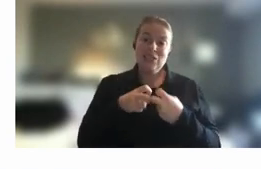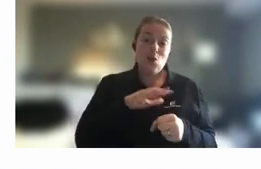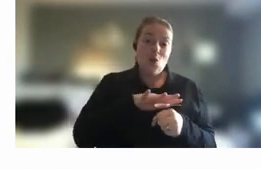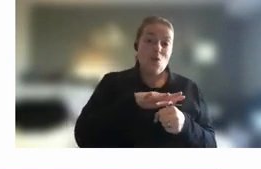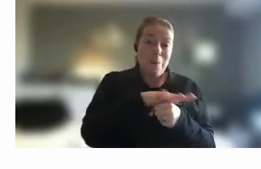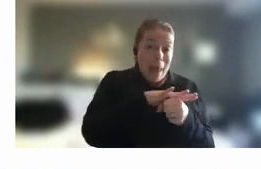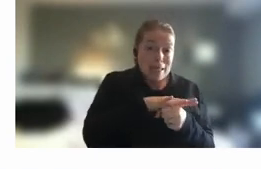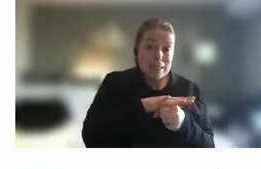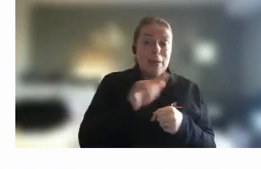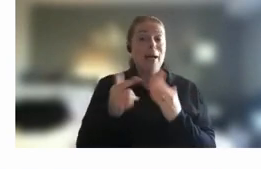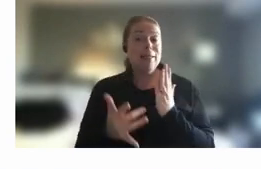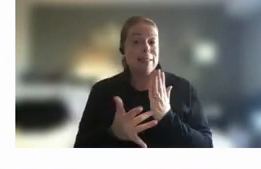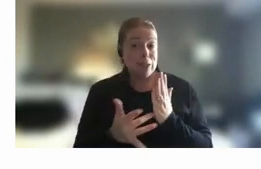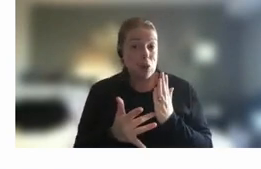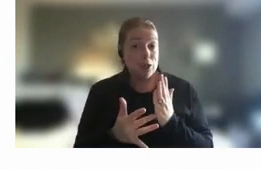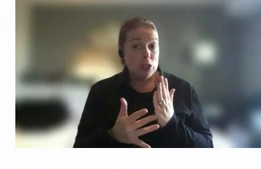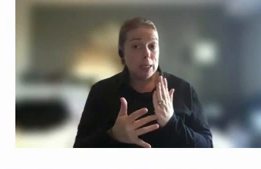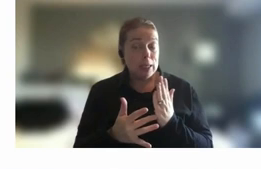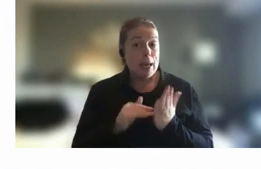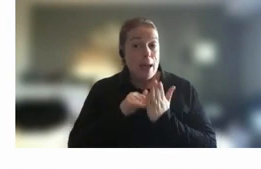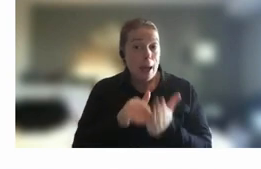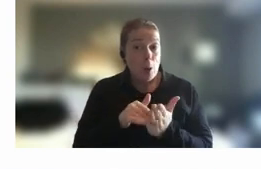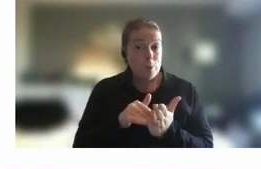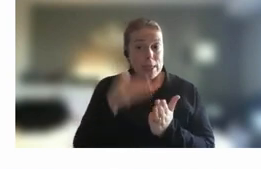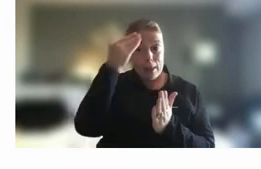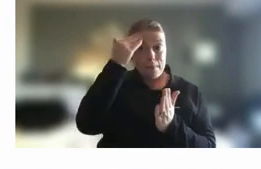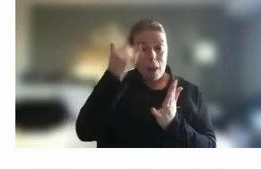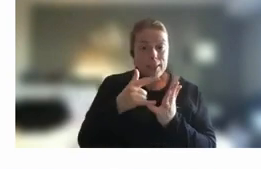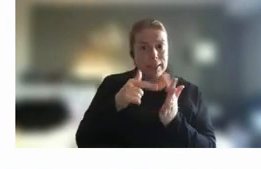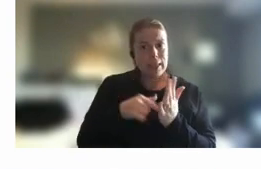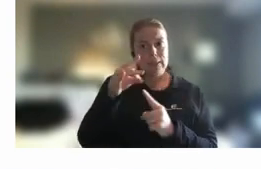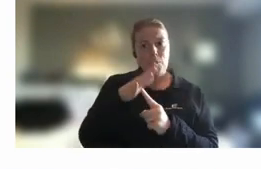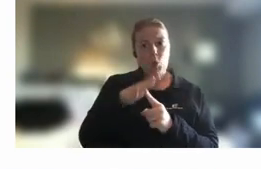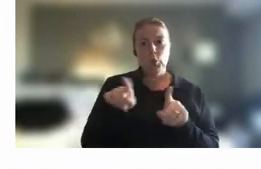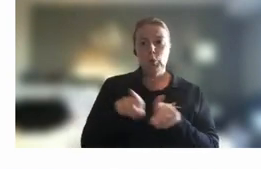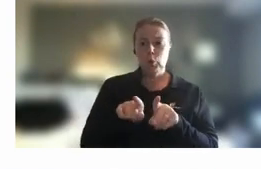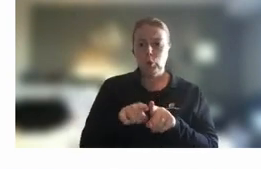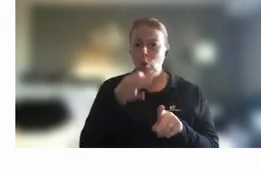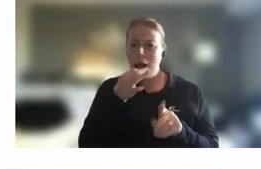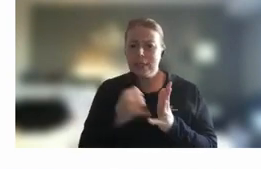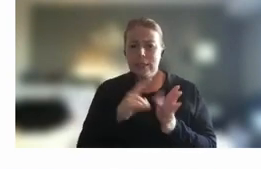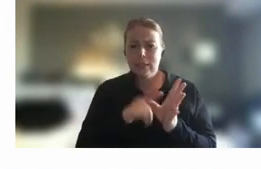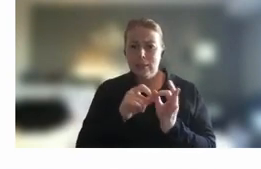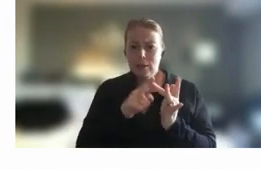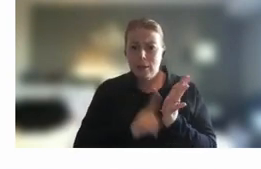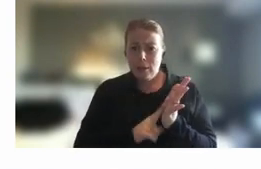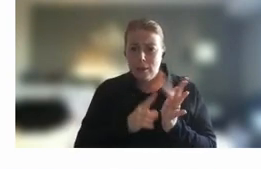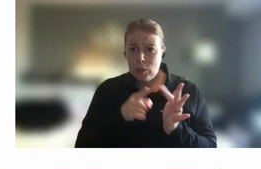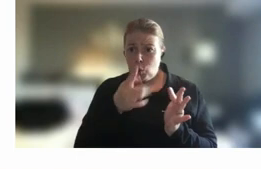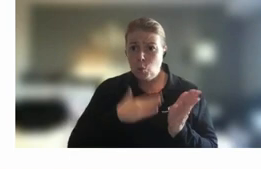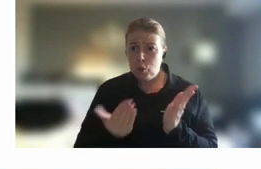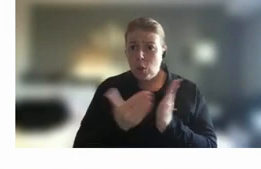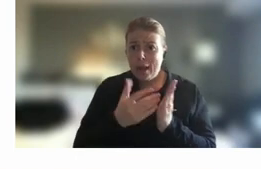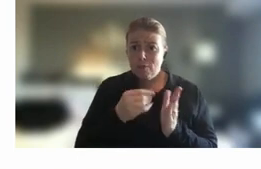and and mindset is really important Sibylla did you want to add anything from an ABS or a personal perspective